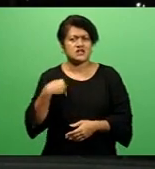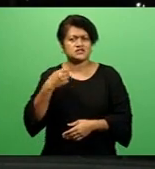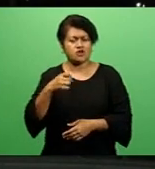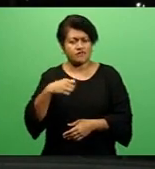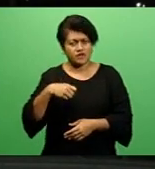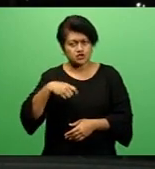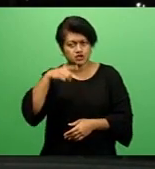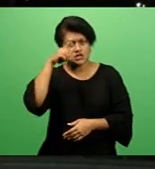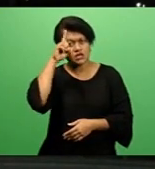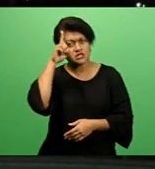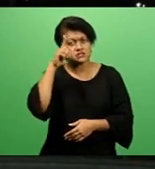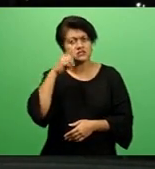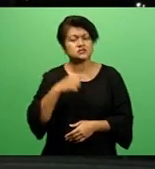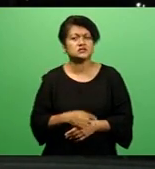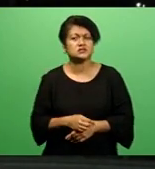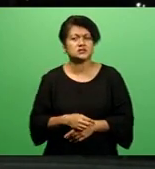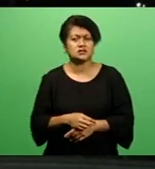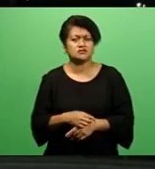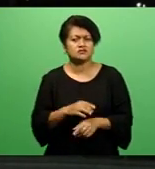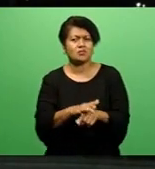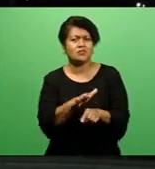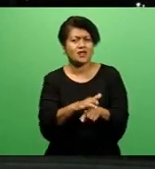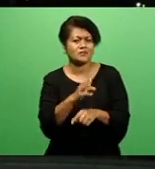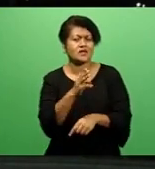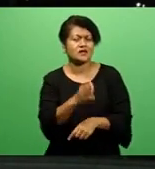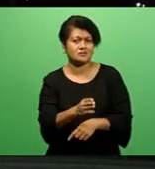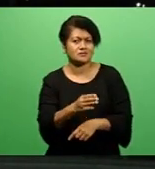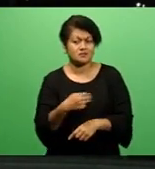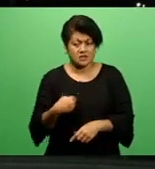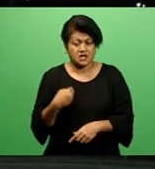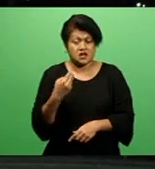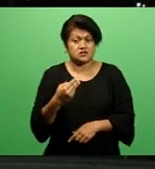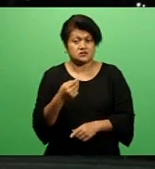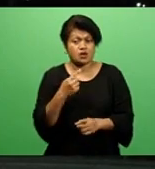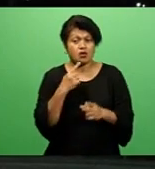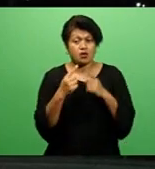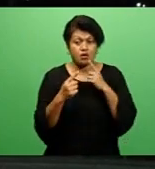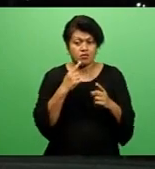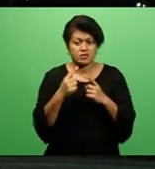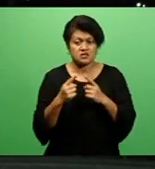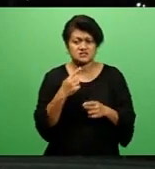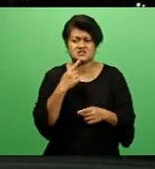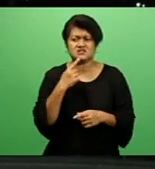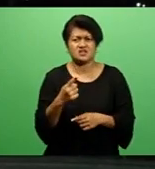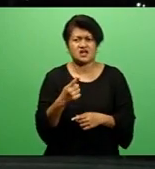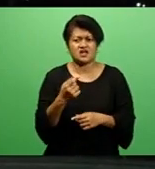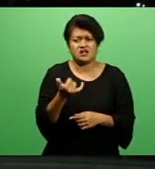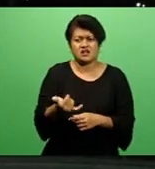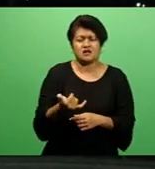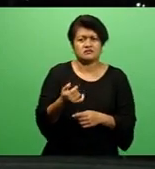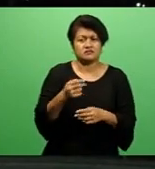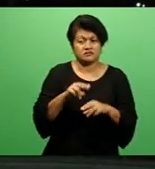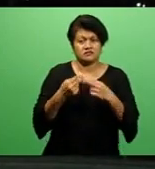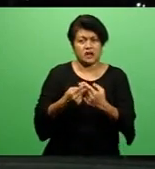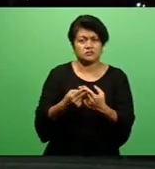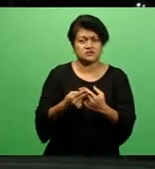Padarat also claims that the minister's comments have led to his family being targeted with threats.